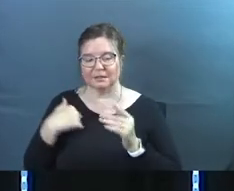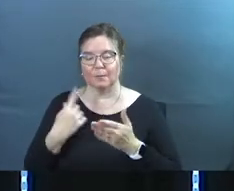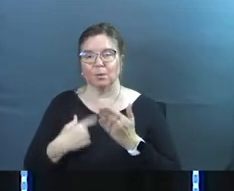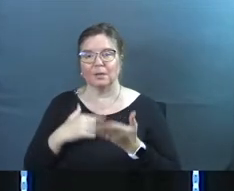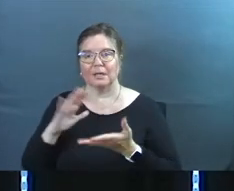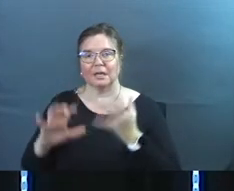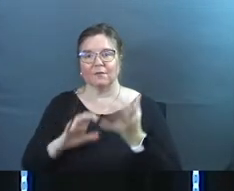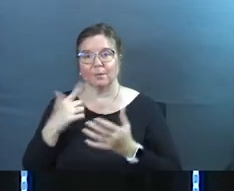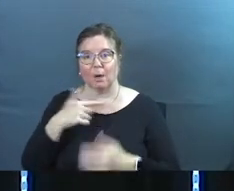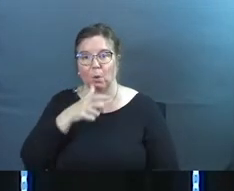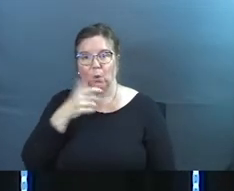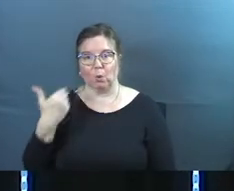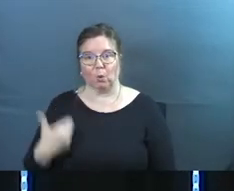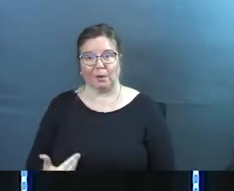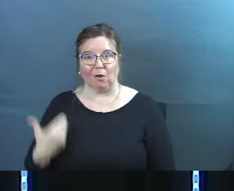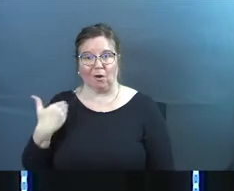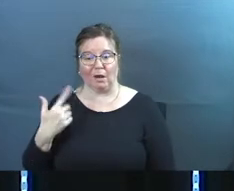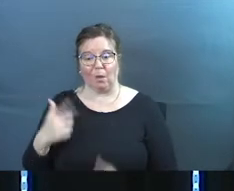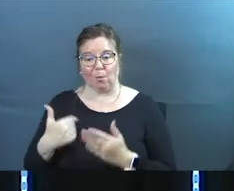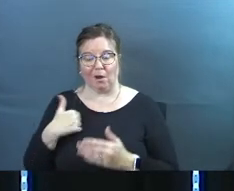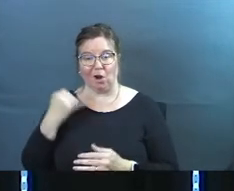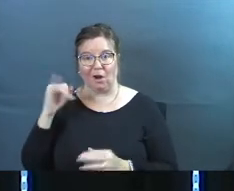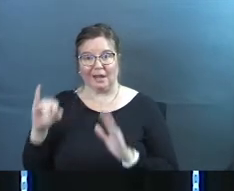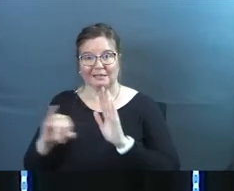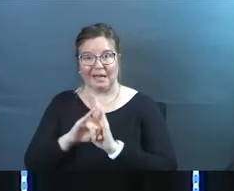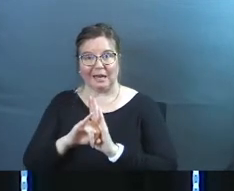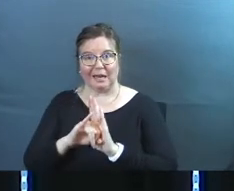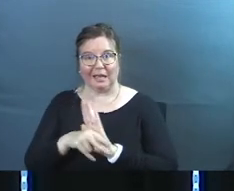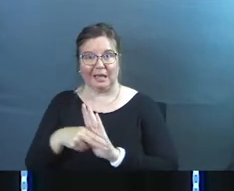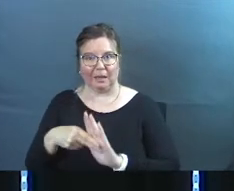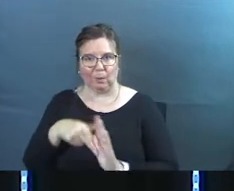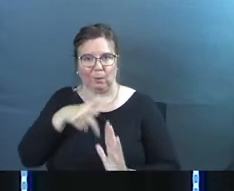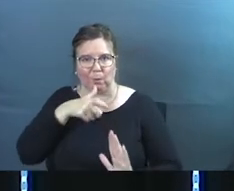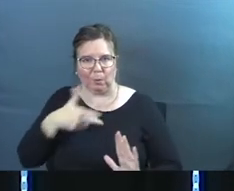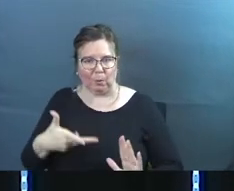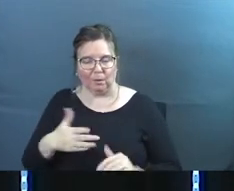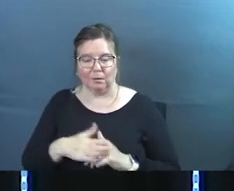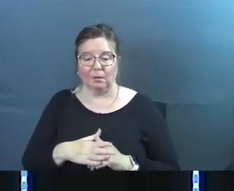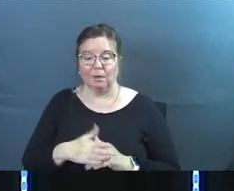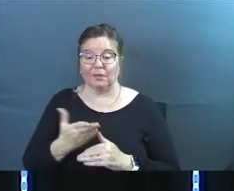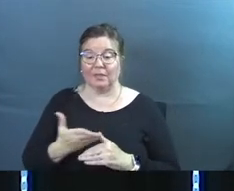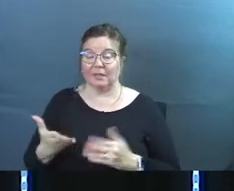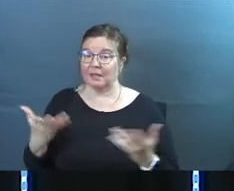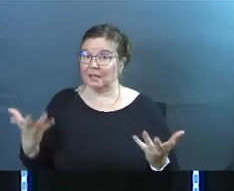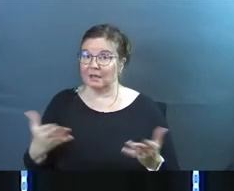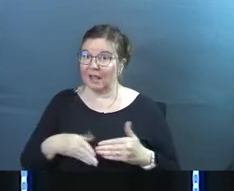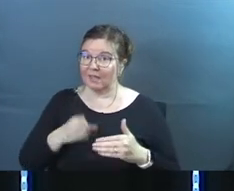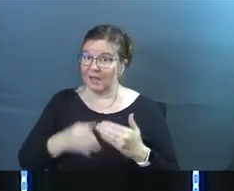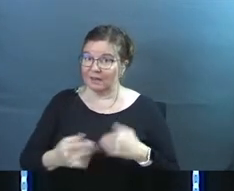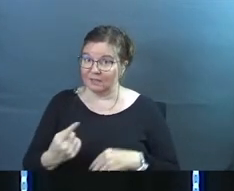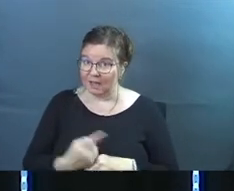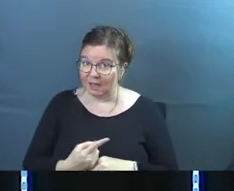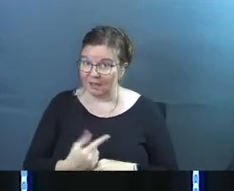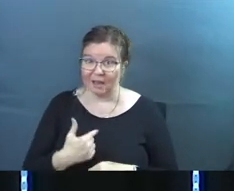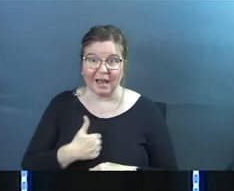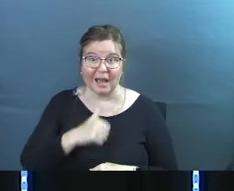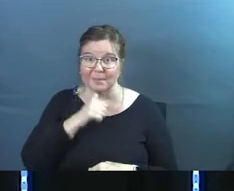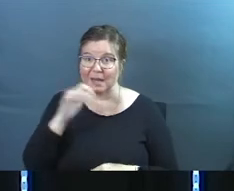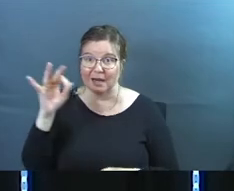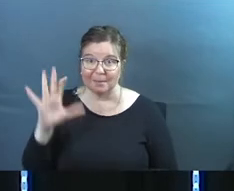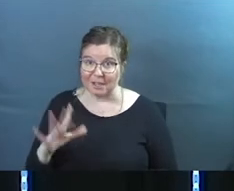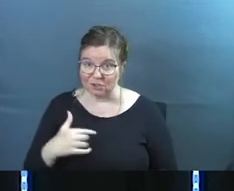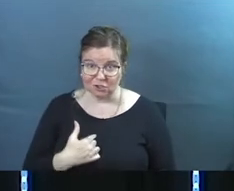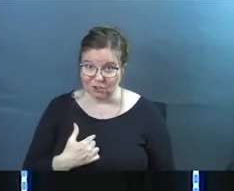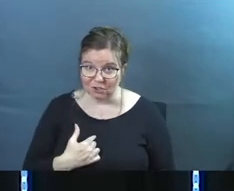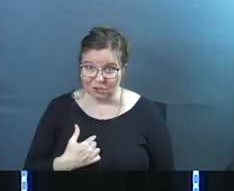confused about who we are and what our identity is and the thing is at the end of the day I'm not a